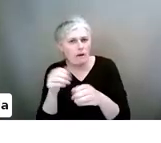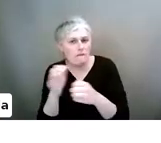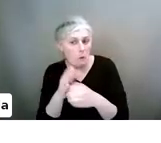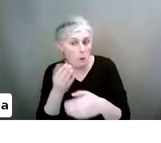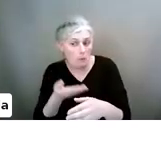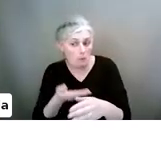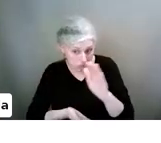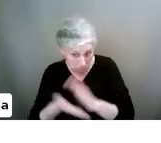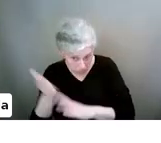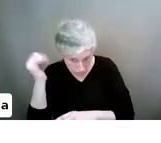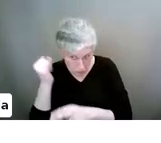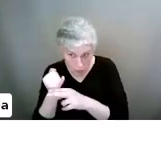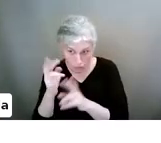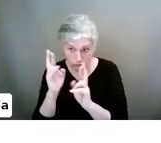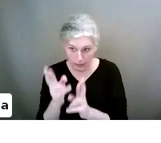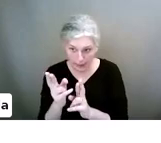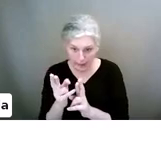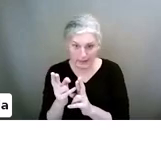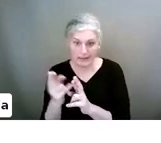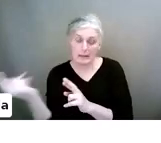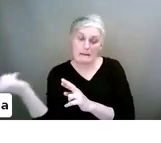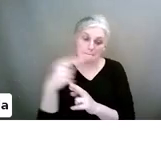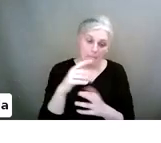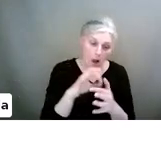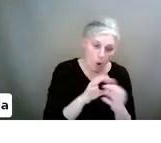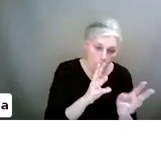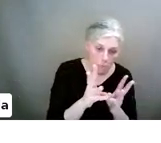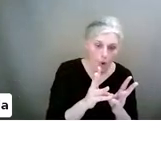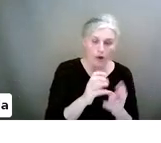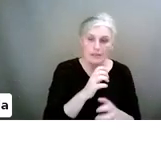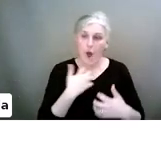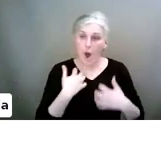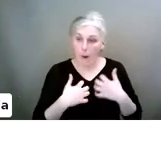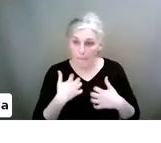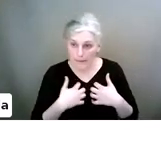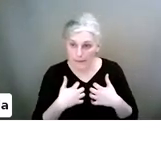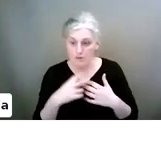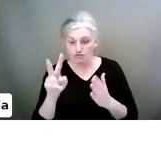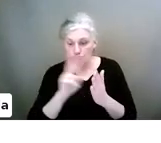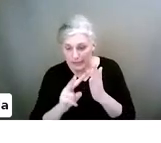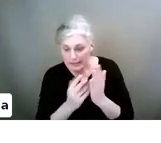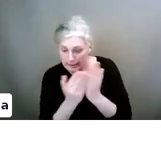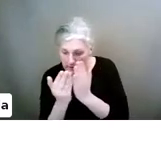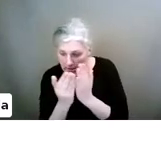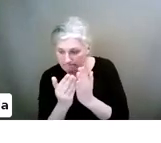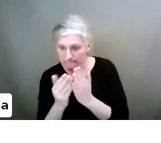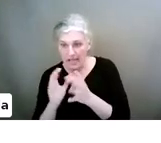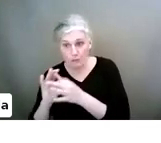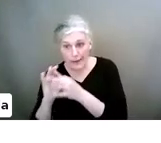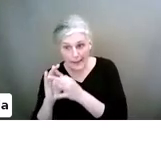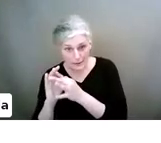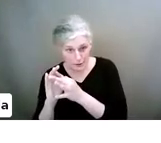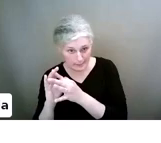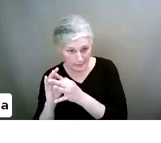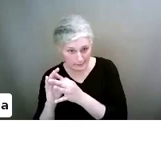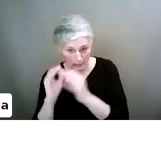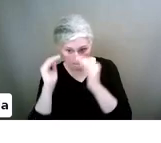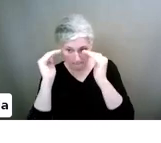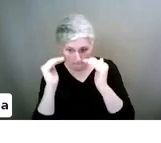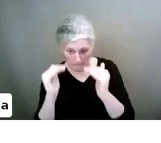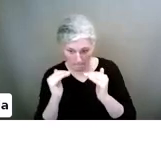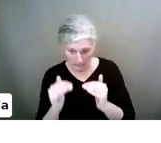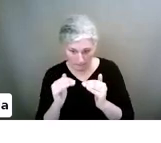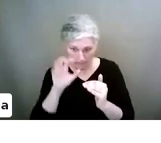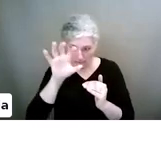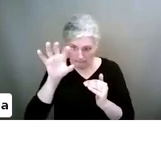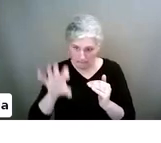school. Homework, reading, hobbies and then, you know, relationships. So, you know, if there